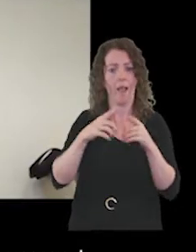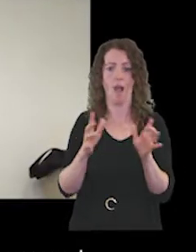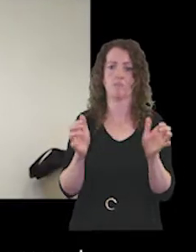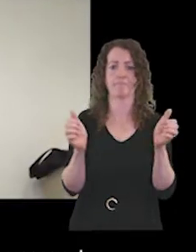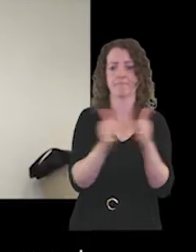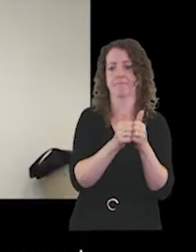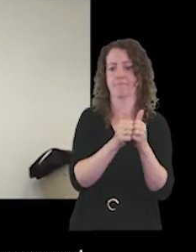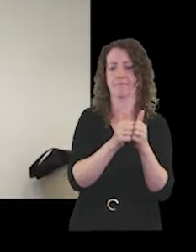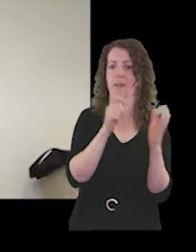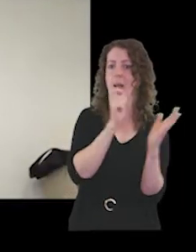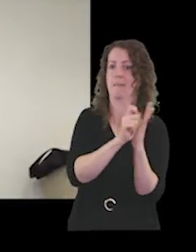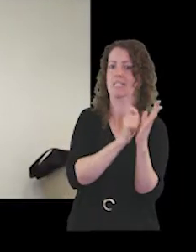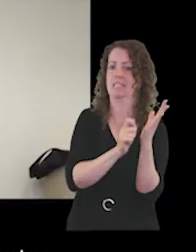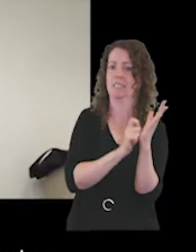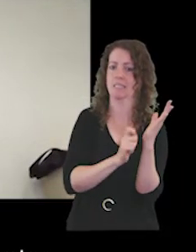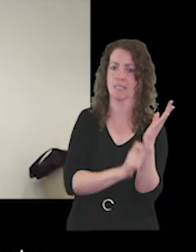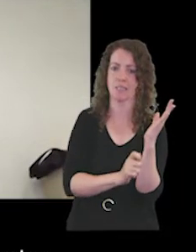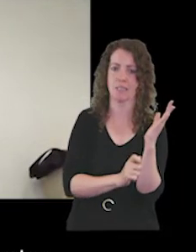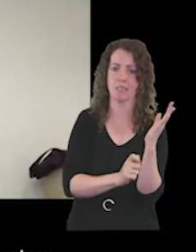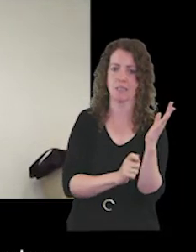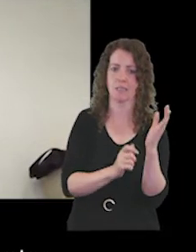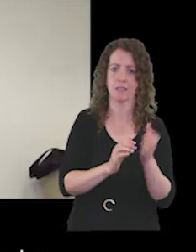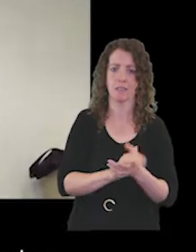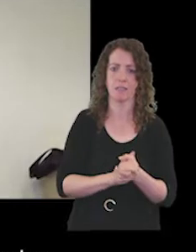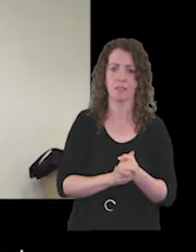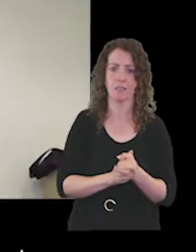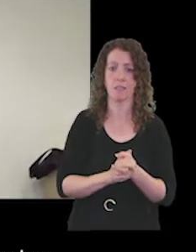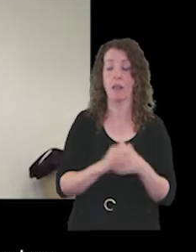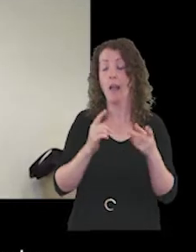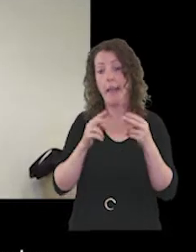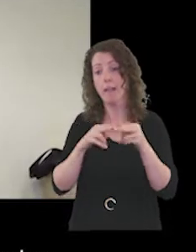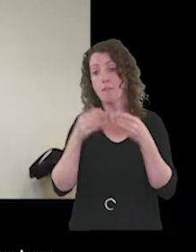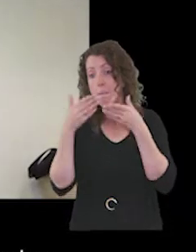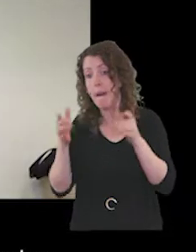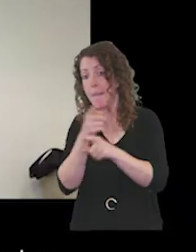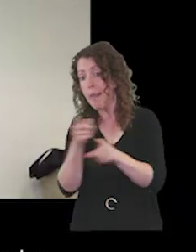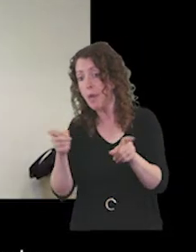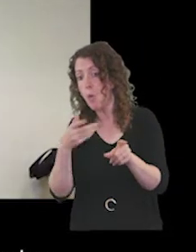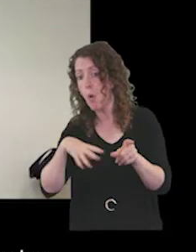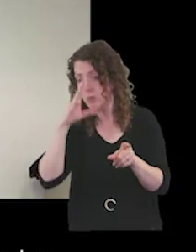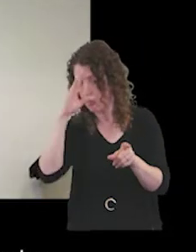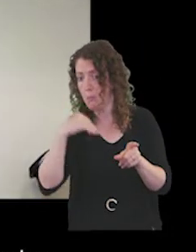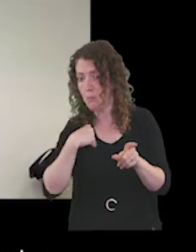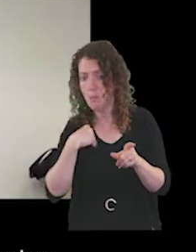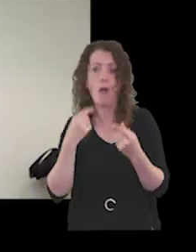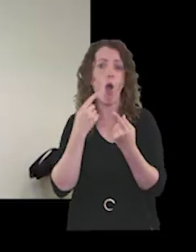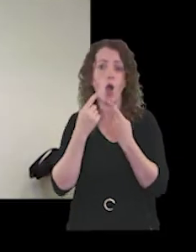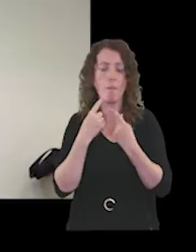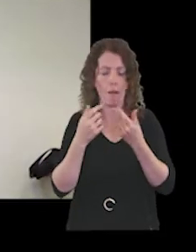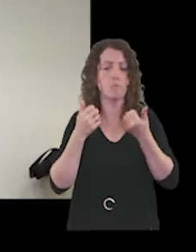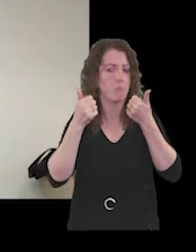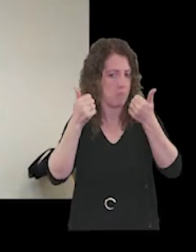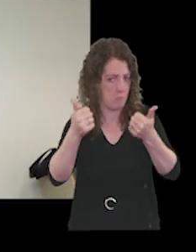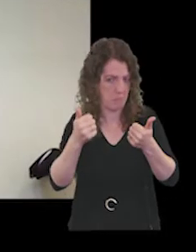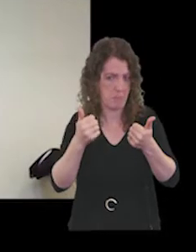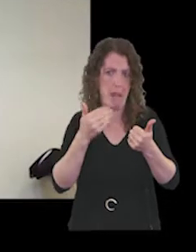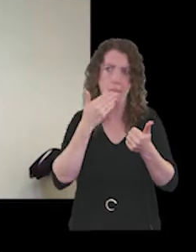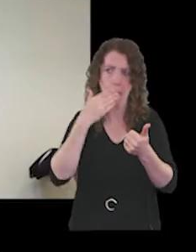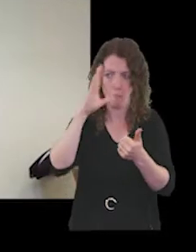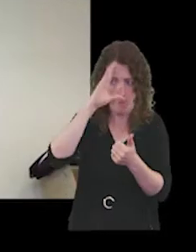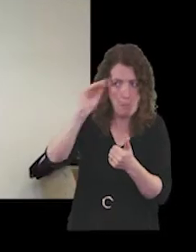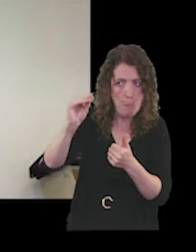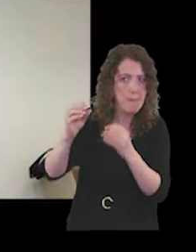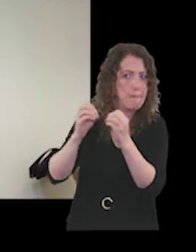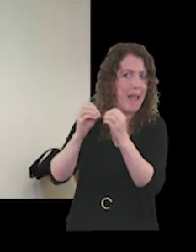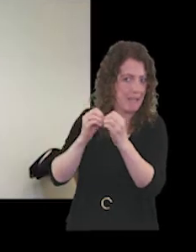those minutes, notwithstanding if any members of the public come forward with comments through the route that